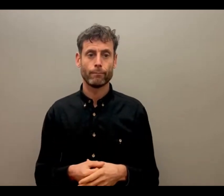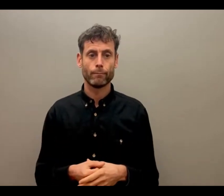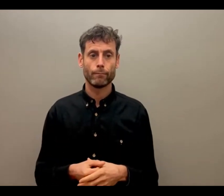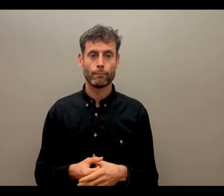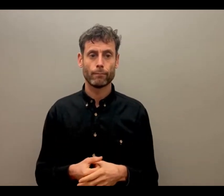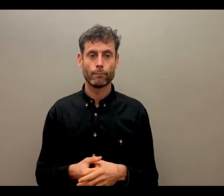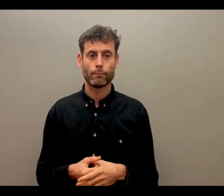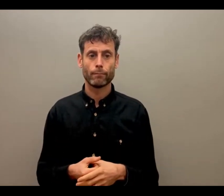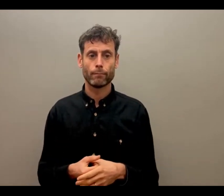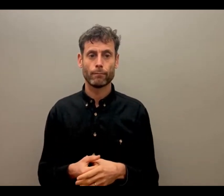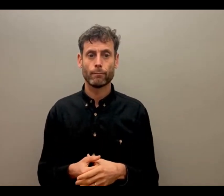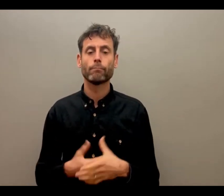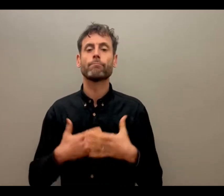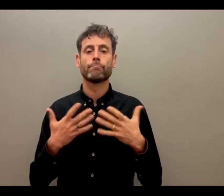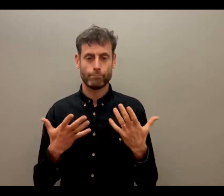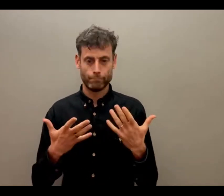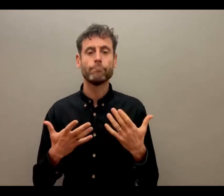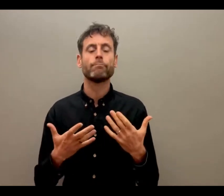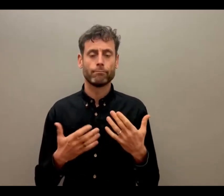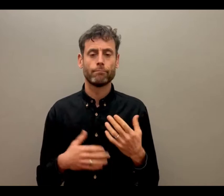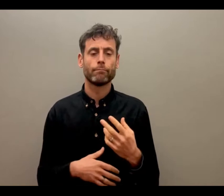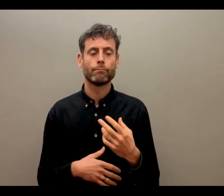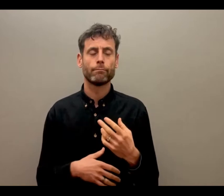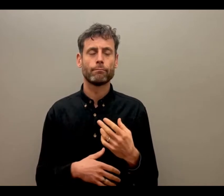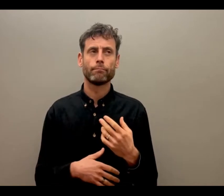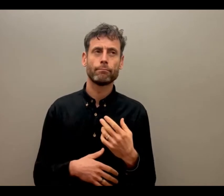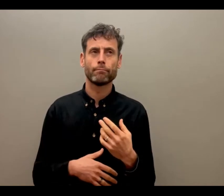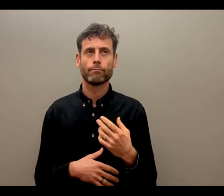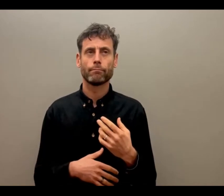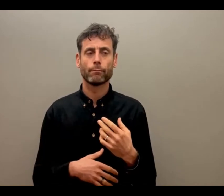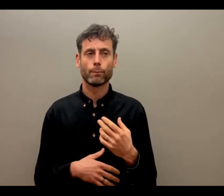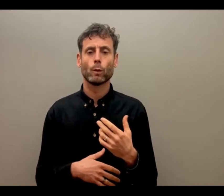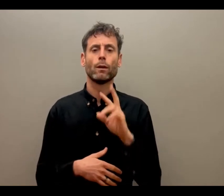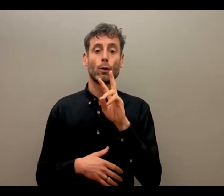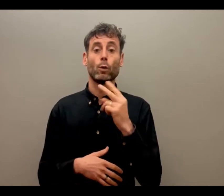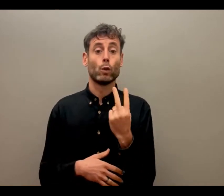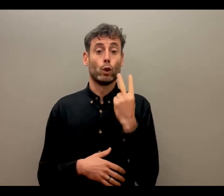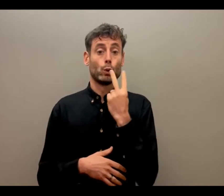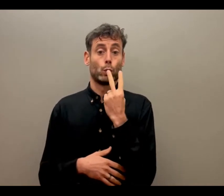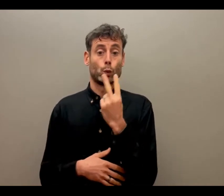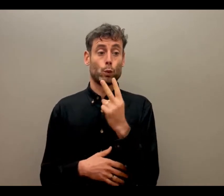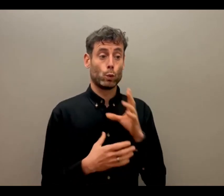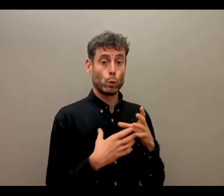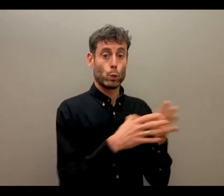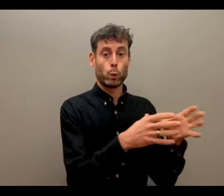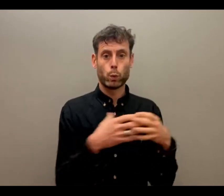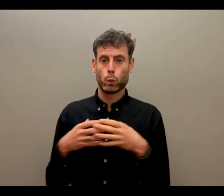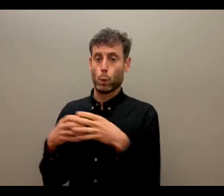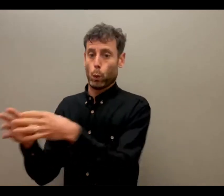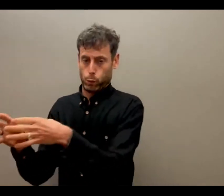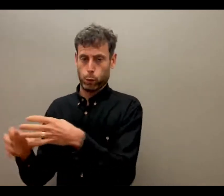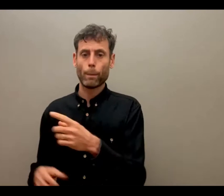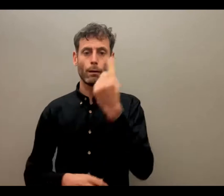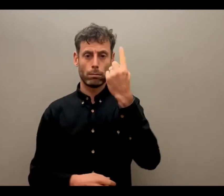And we're basically going to split people into two groups. But then a third group is going to stay in the main session. So in the main session